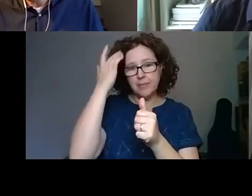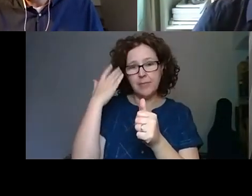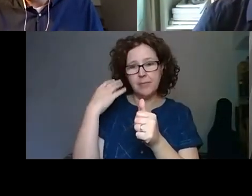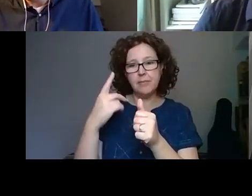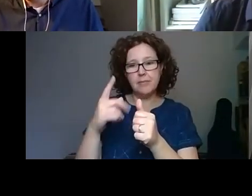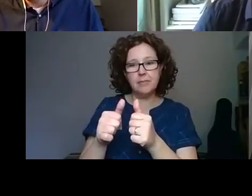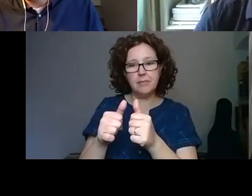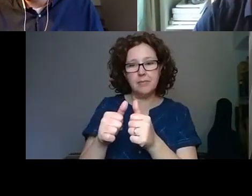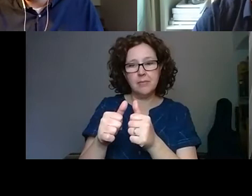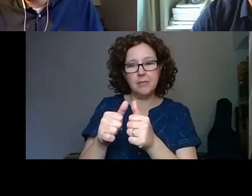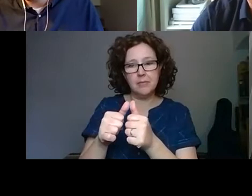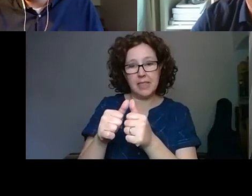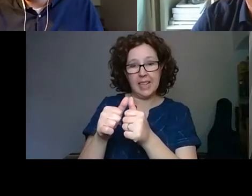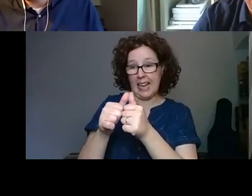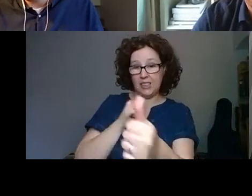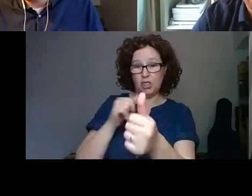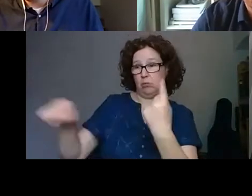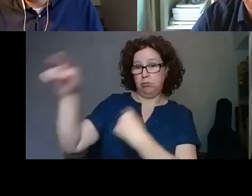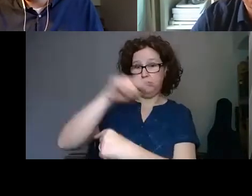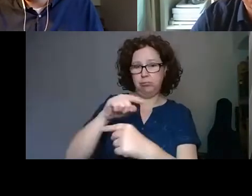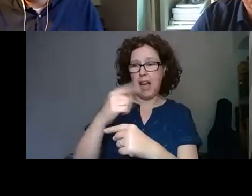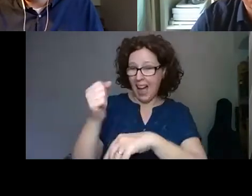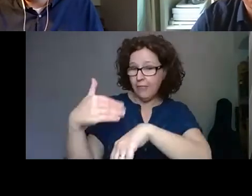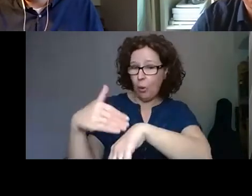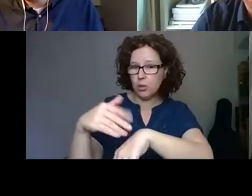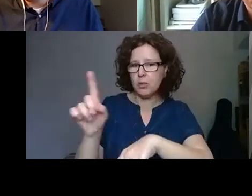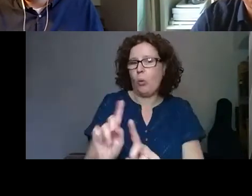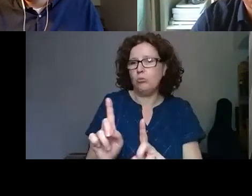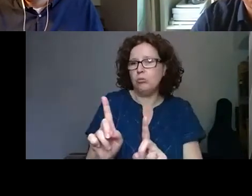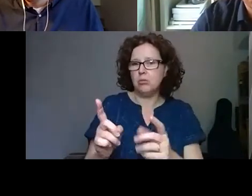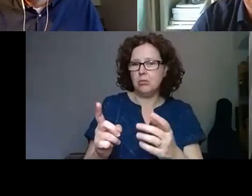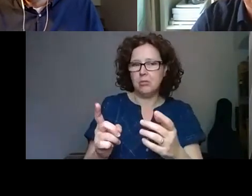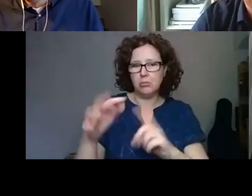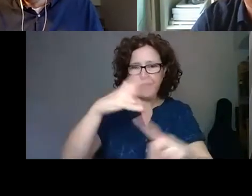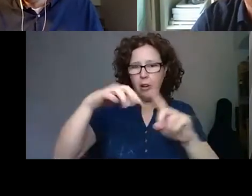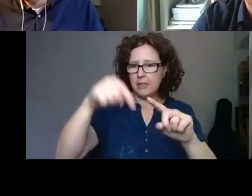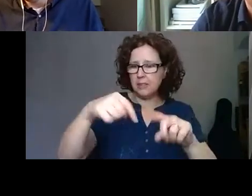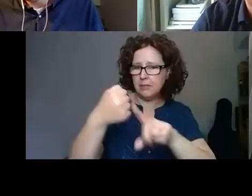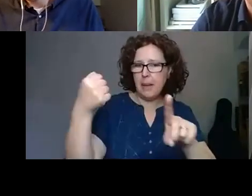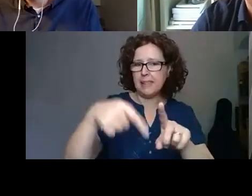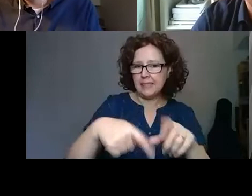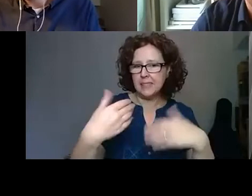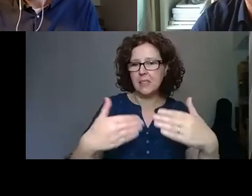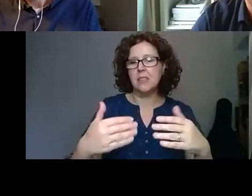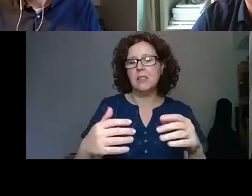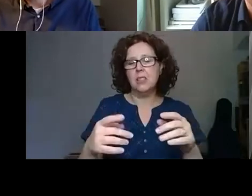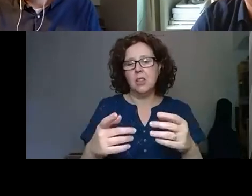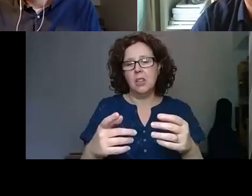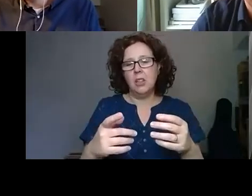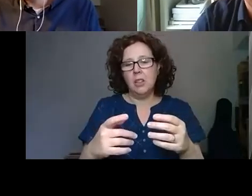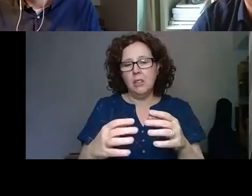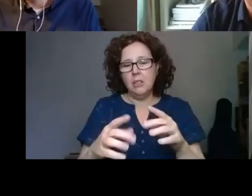Yeah, of the, of the industry and into it. And this also has an element of,